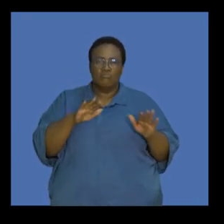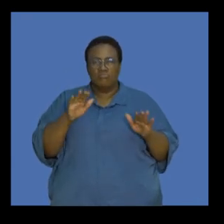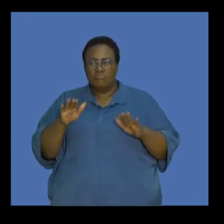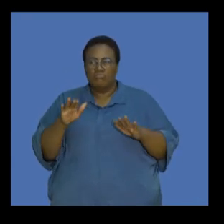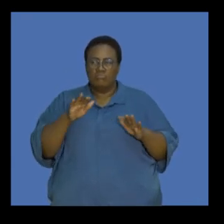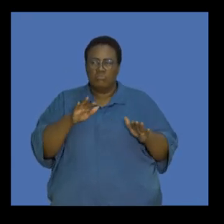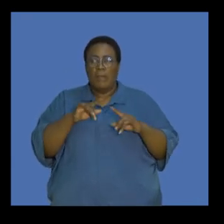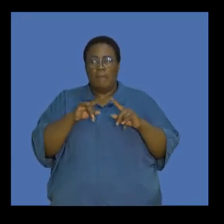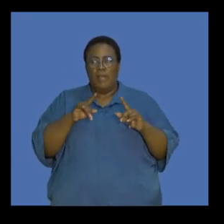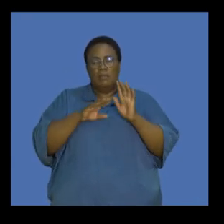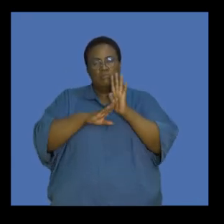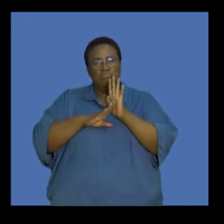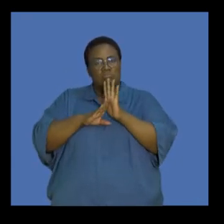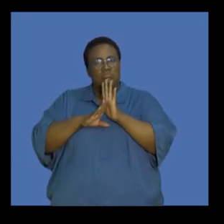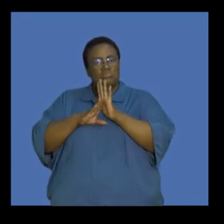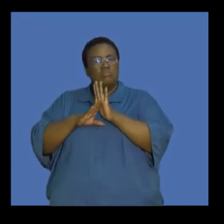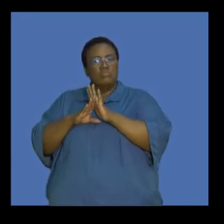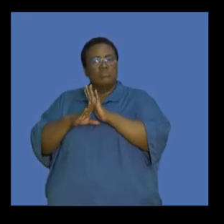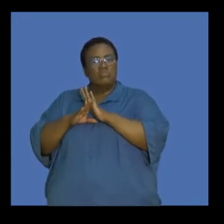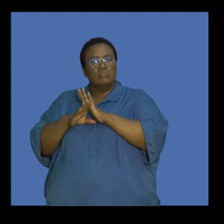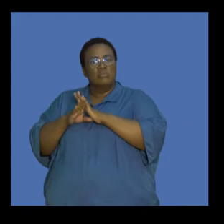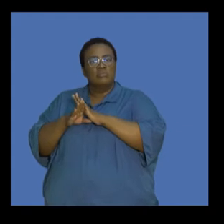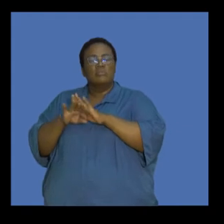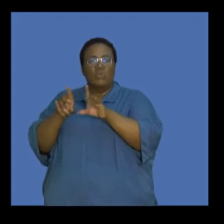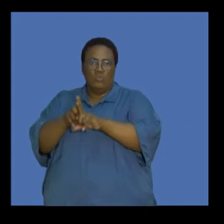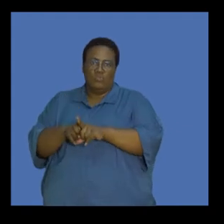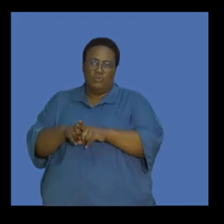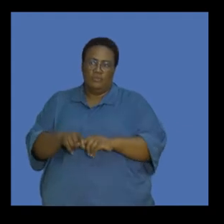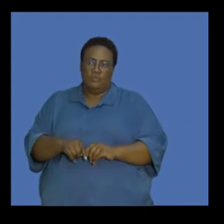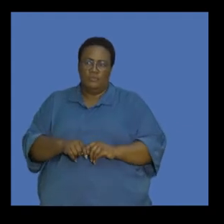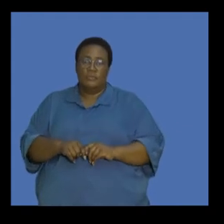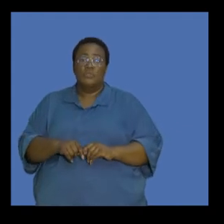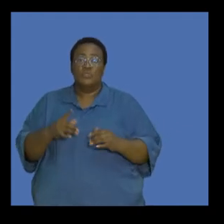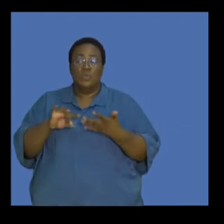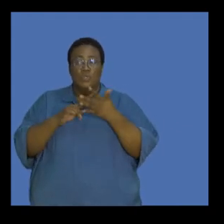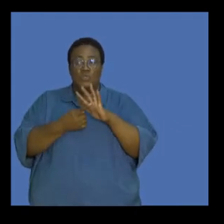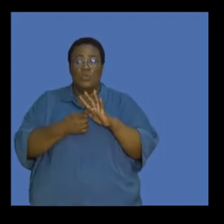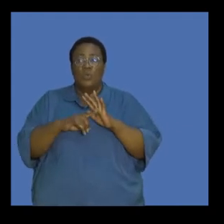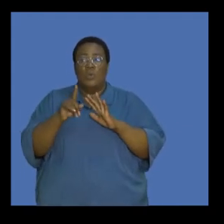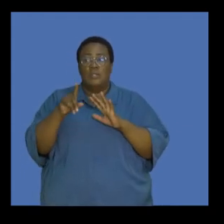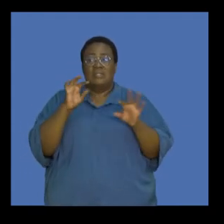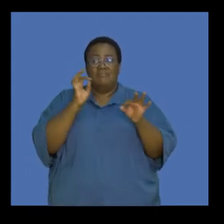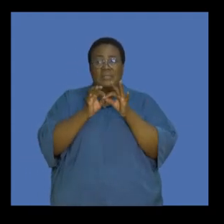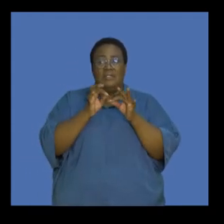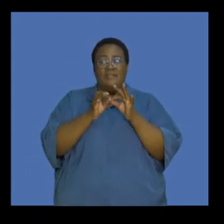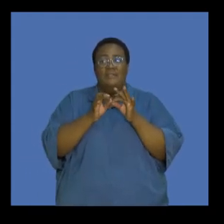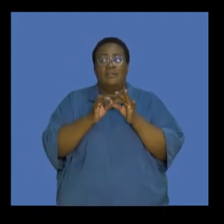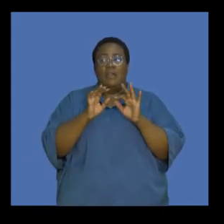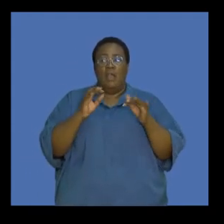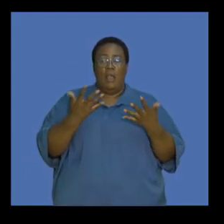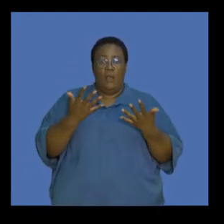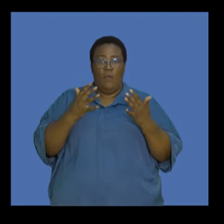and a gradual increase in the amount of carbon dioxide being produced. So this points to specifically how